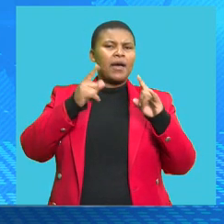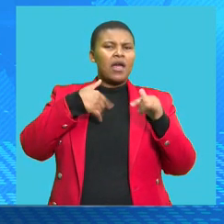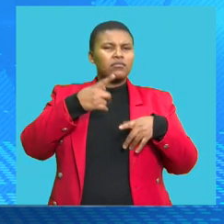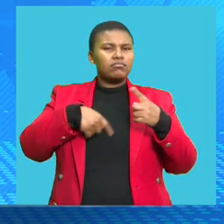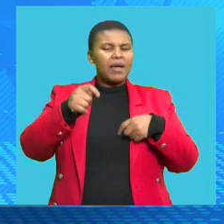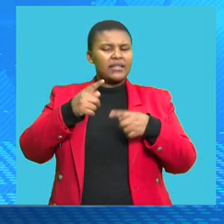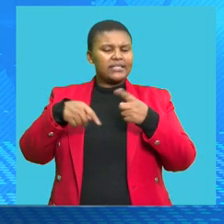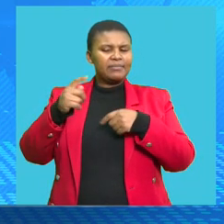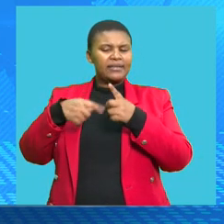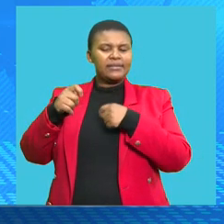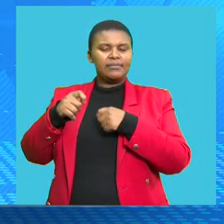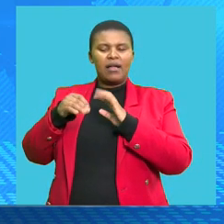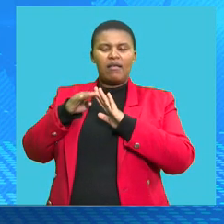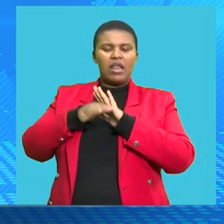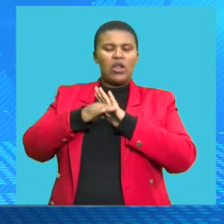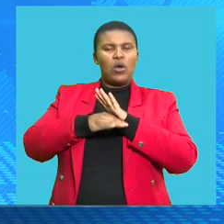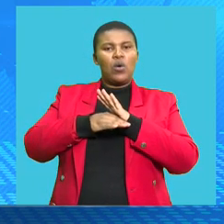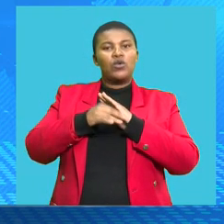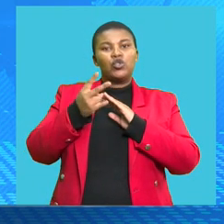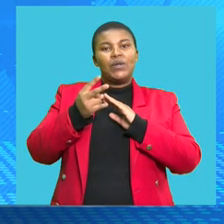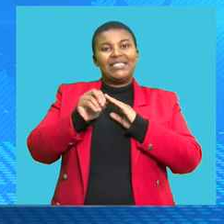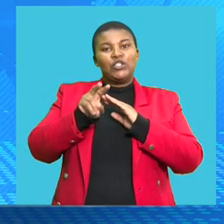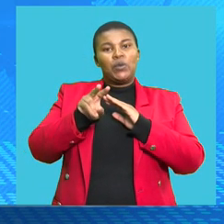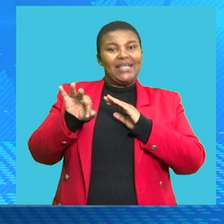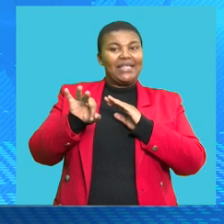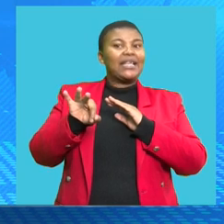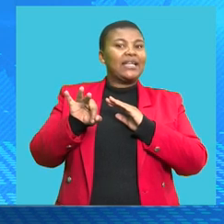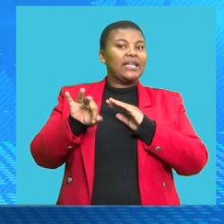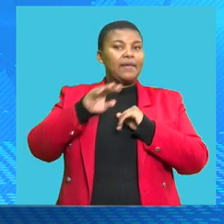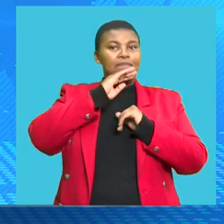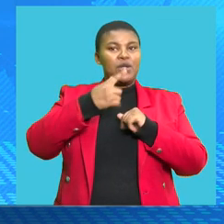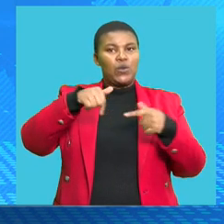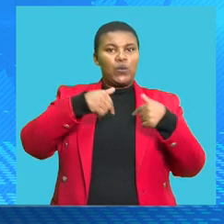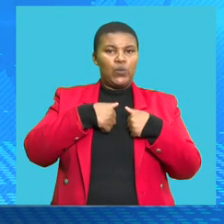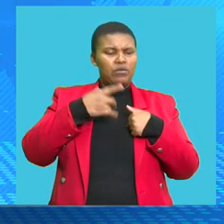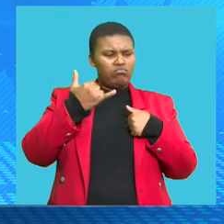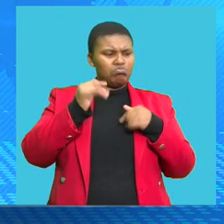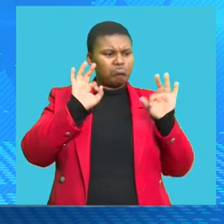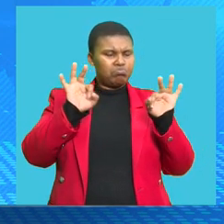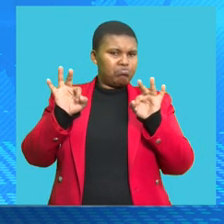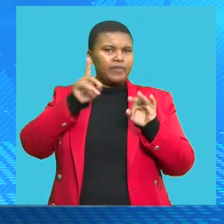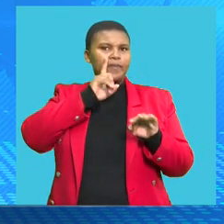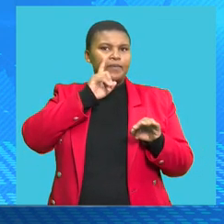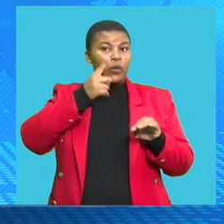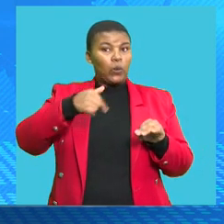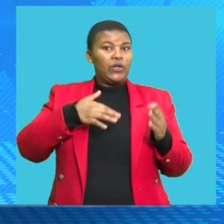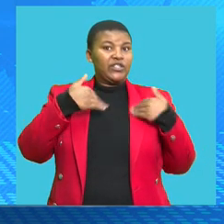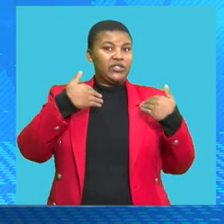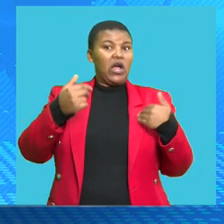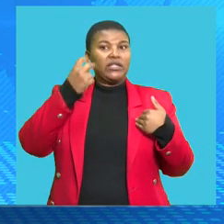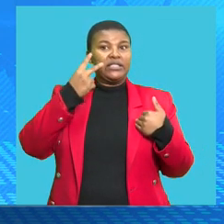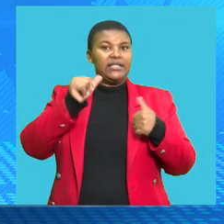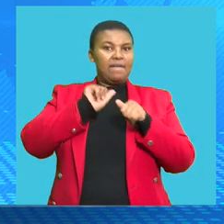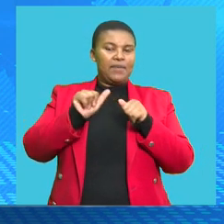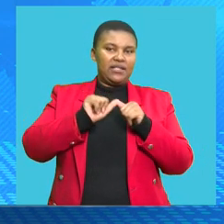was still below the December 2023 levels. In other words, we're moving in the right direction and we're starting to see a recovery,